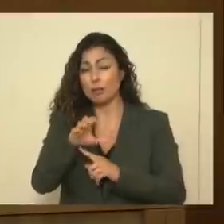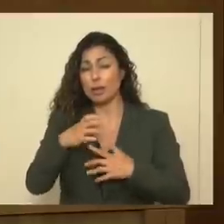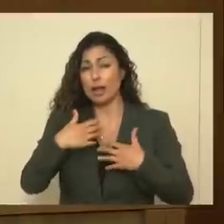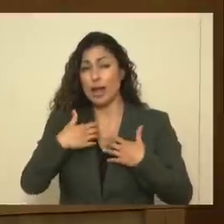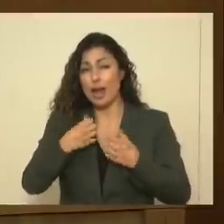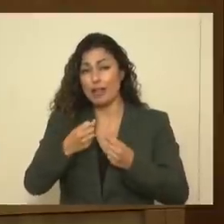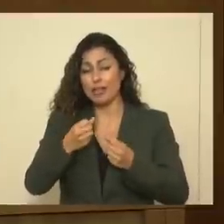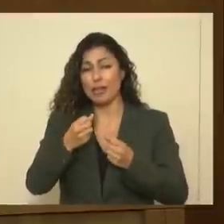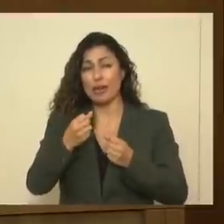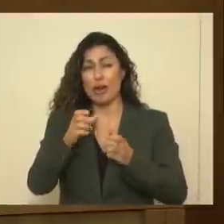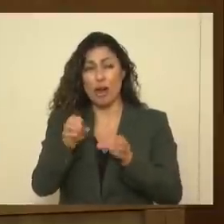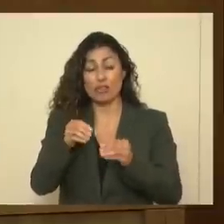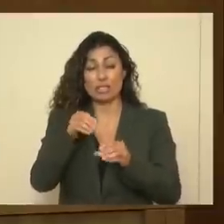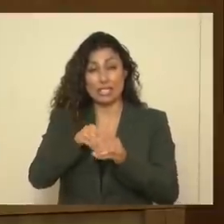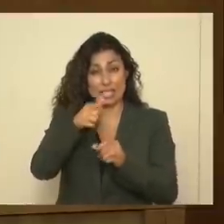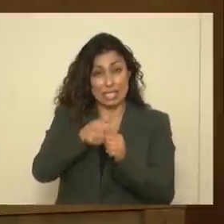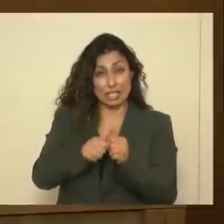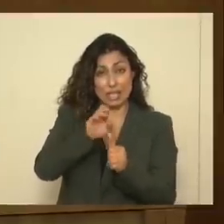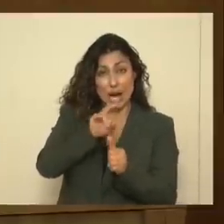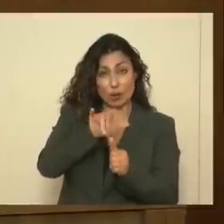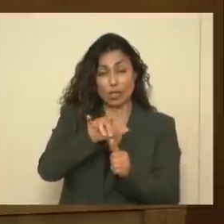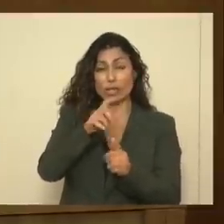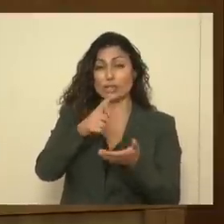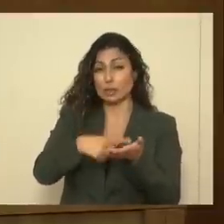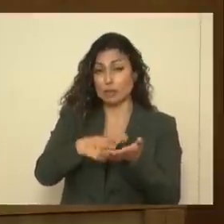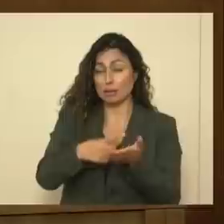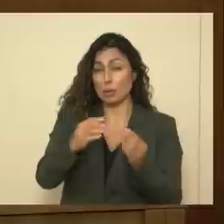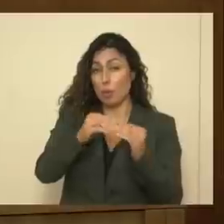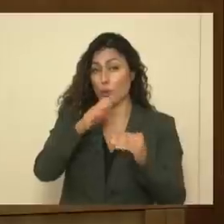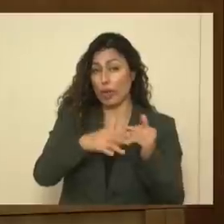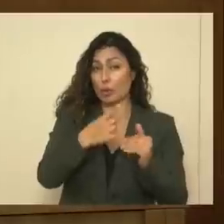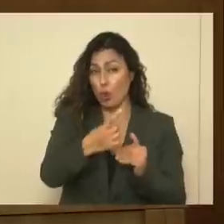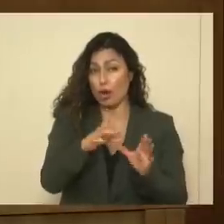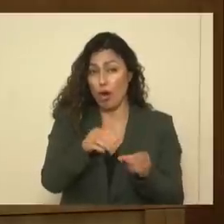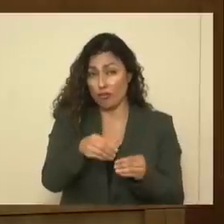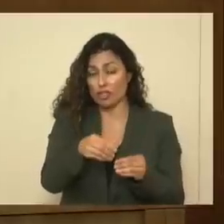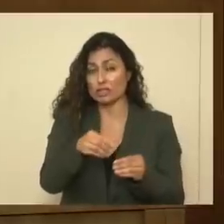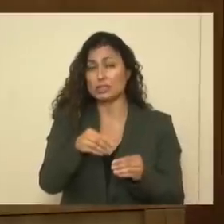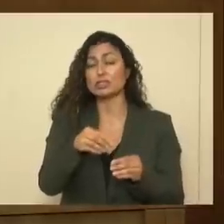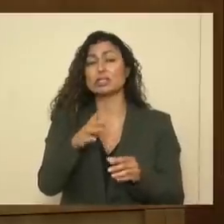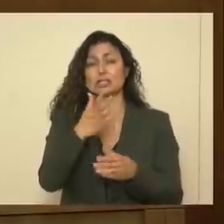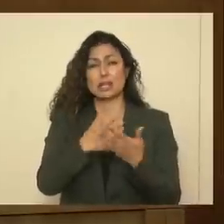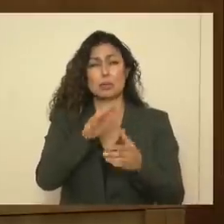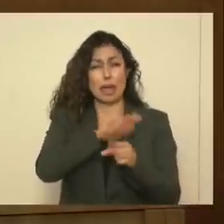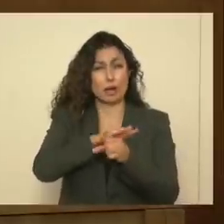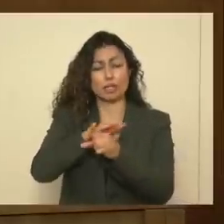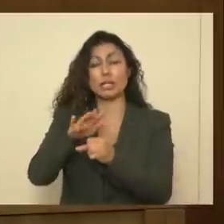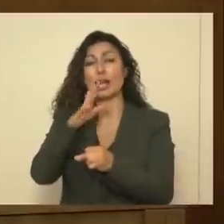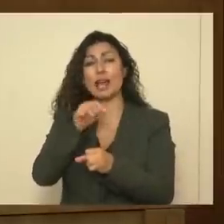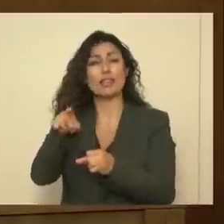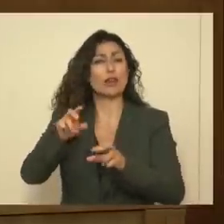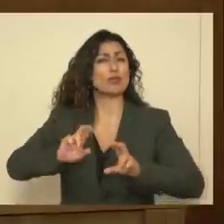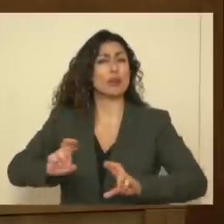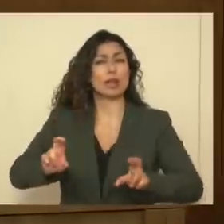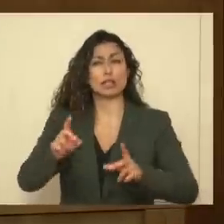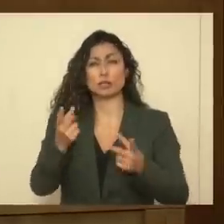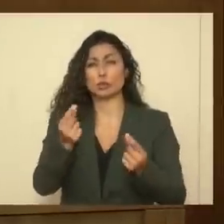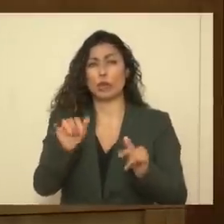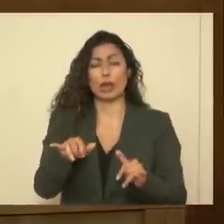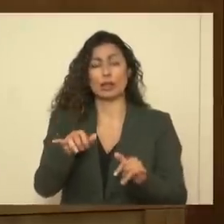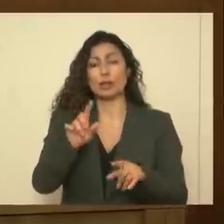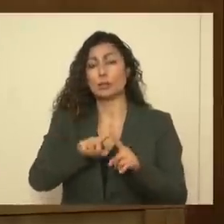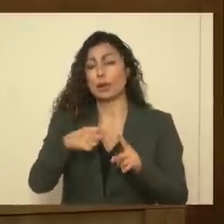county, at least one, more than one in some of the larger counties, and they are poised to do that. And last, I completely agree